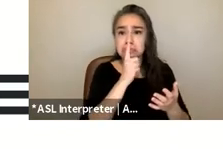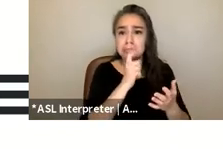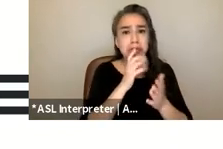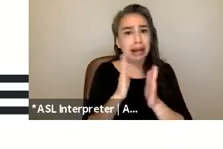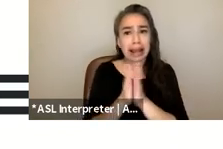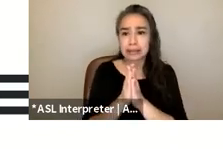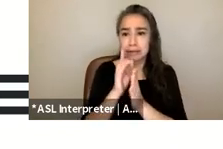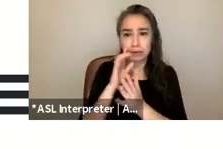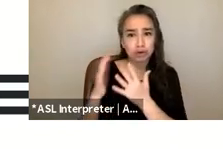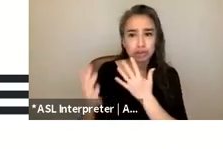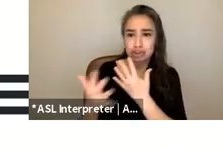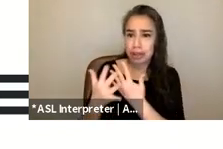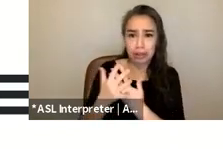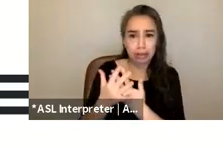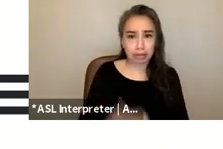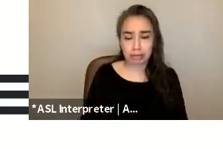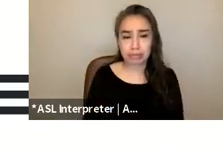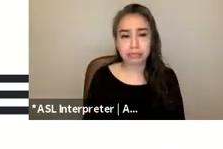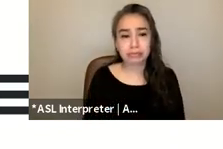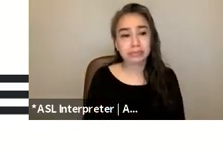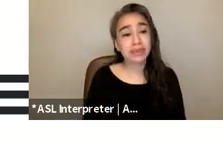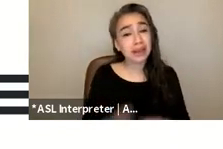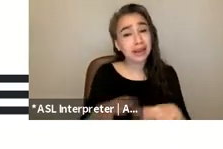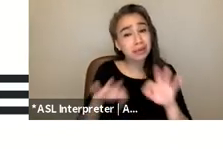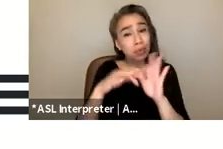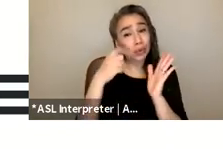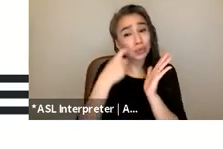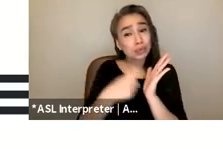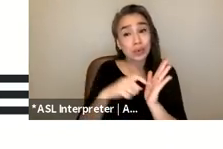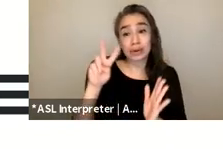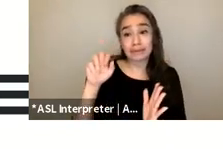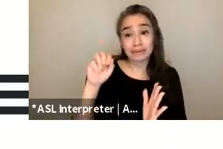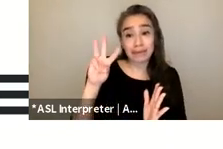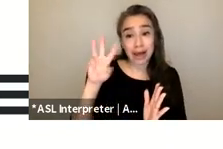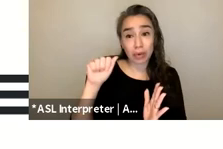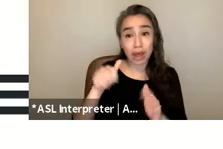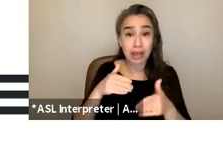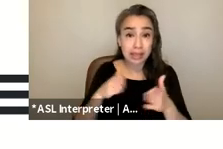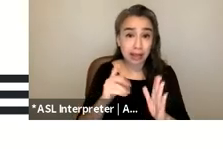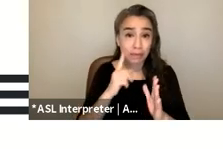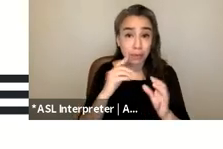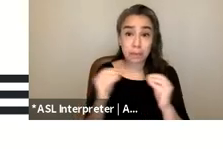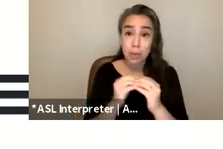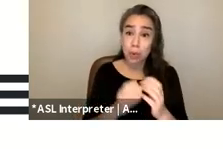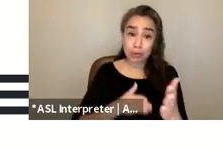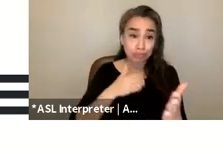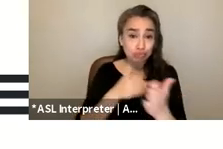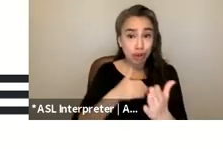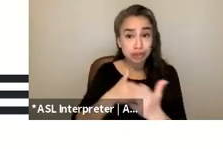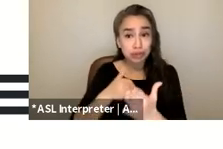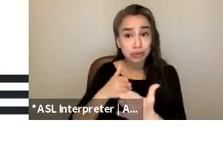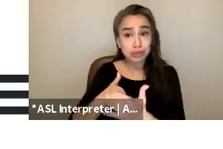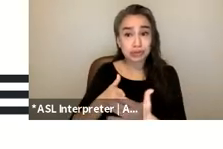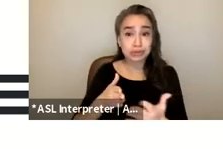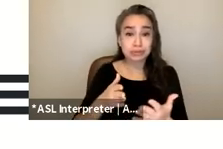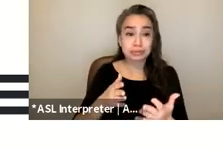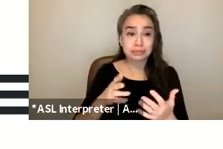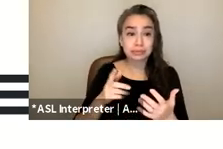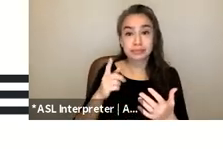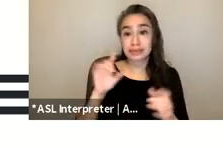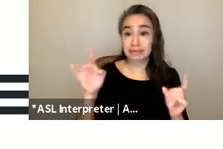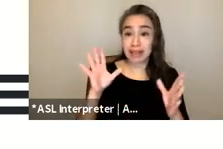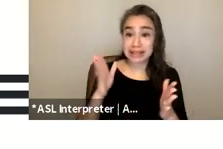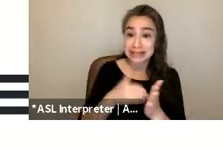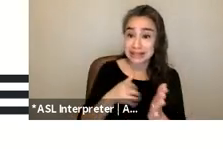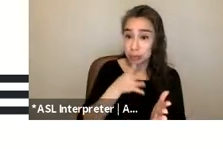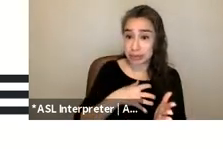know i think it's important to note that while VAWA allowed for greater prosecution of violence against women it also expanded the